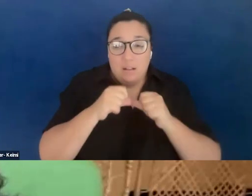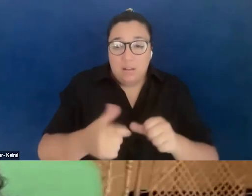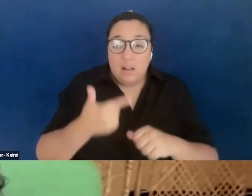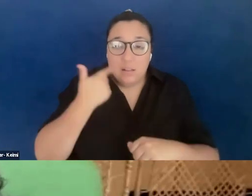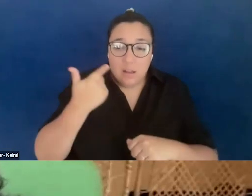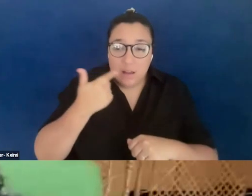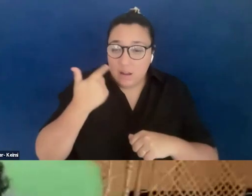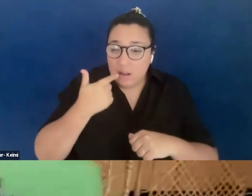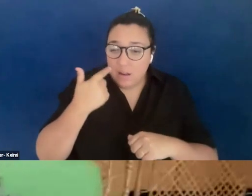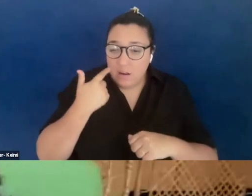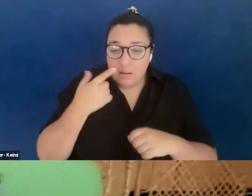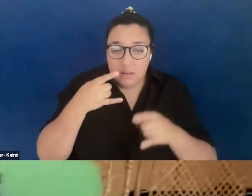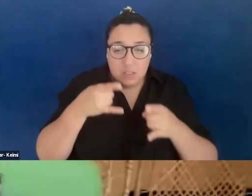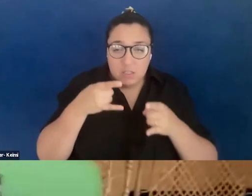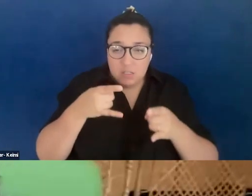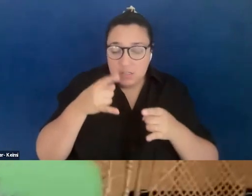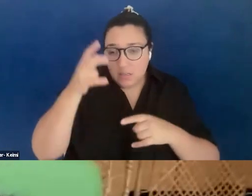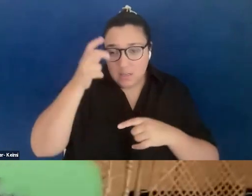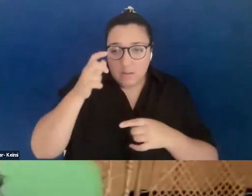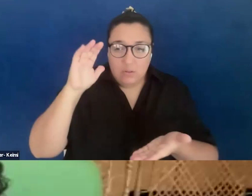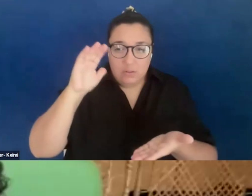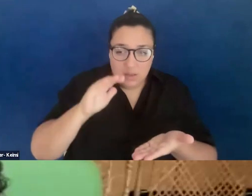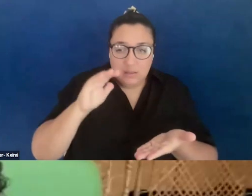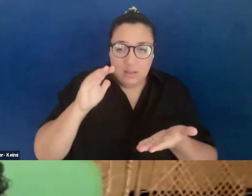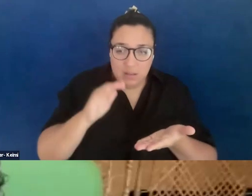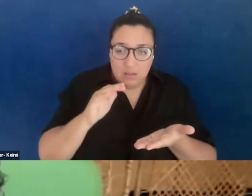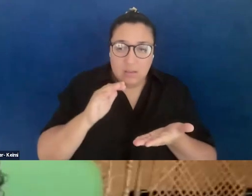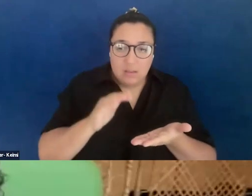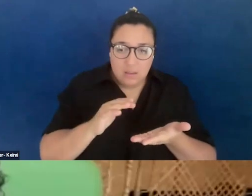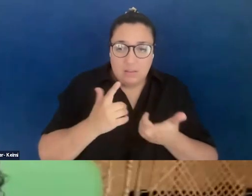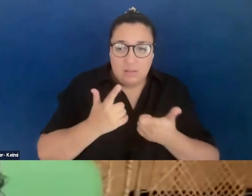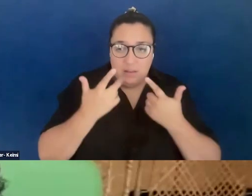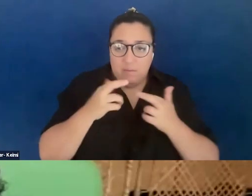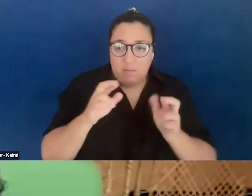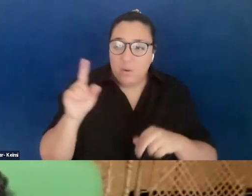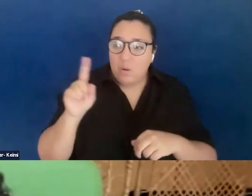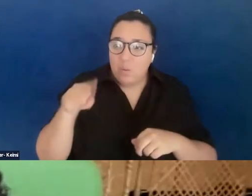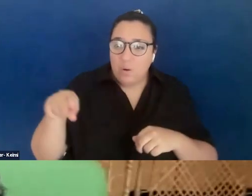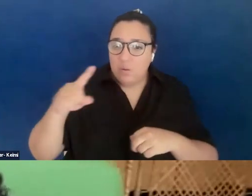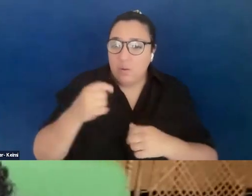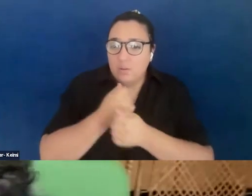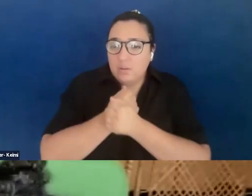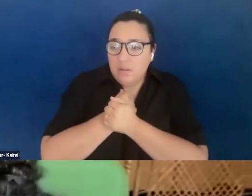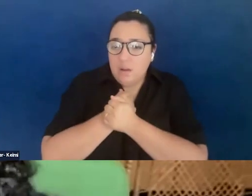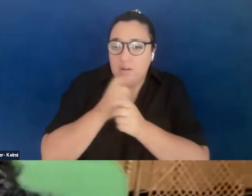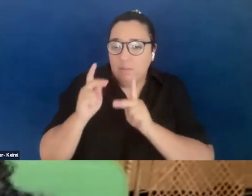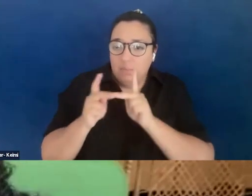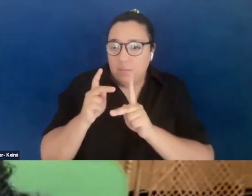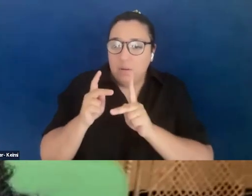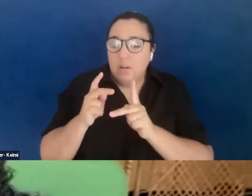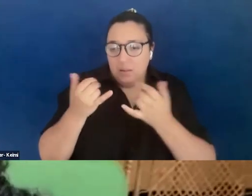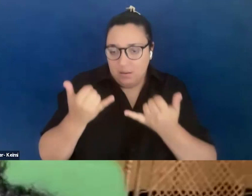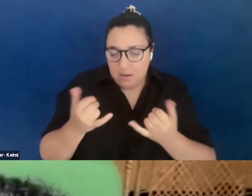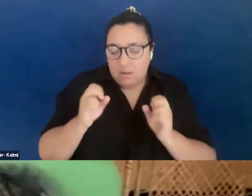there is less and less living room. And where are my loved ones? It is time to make our way home.